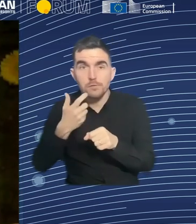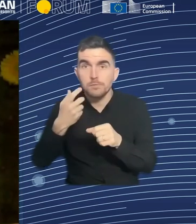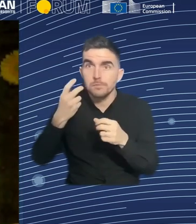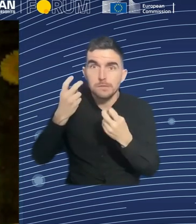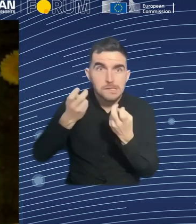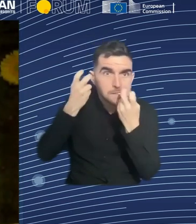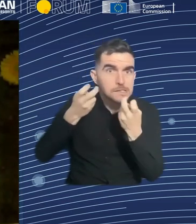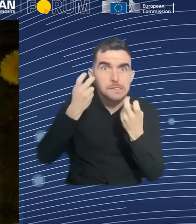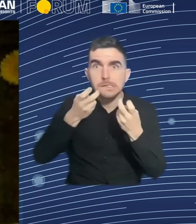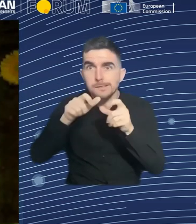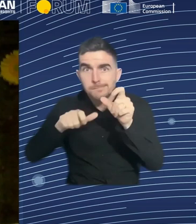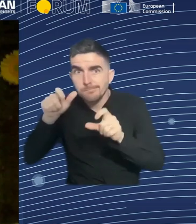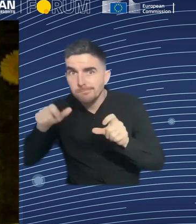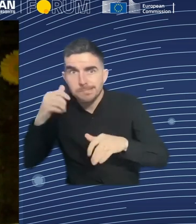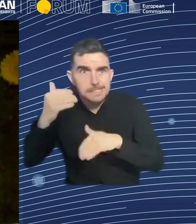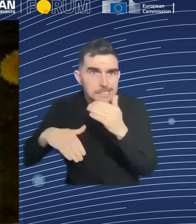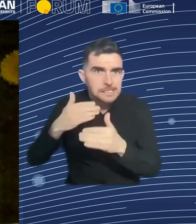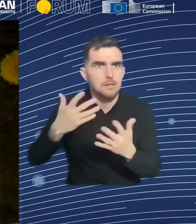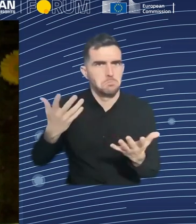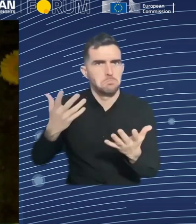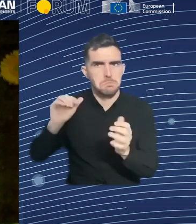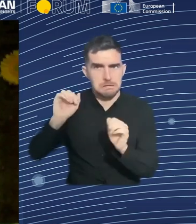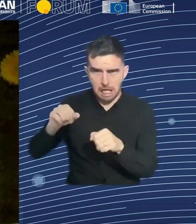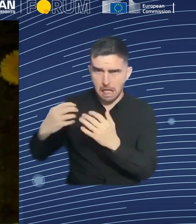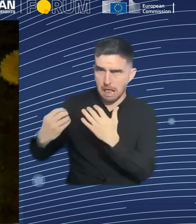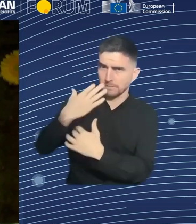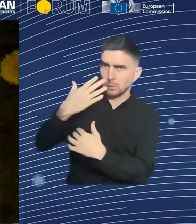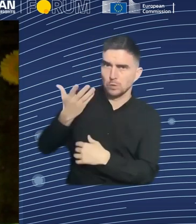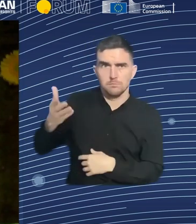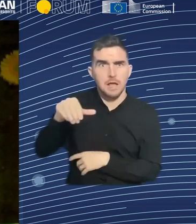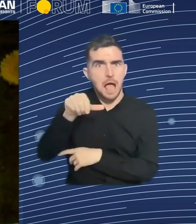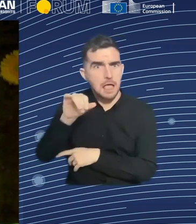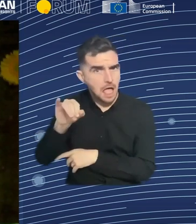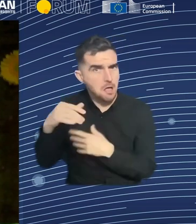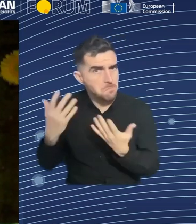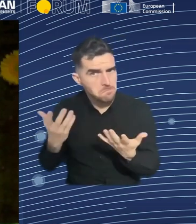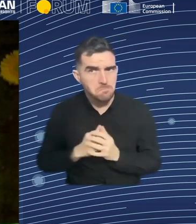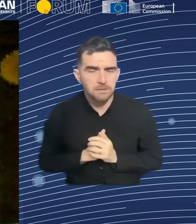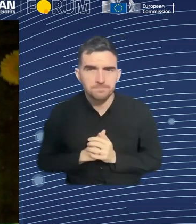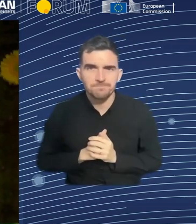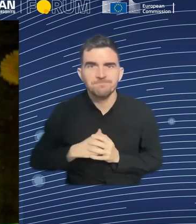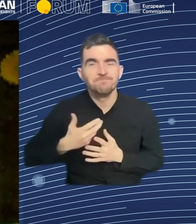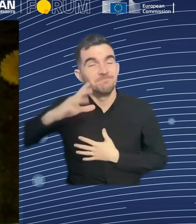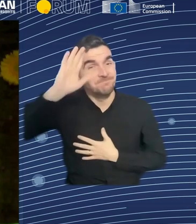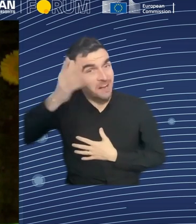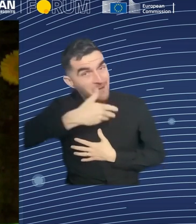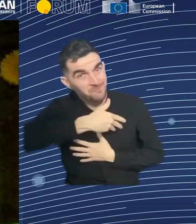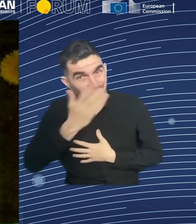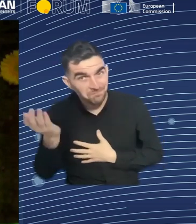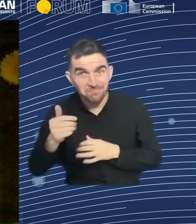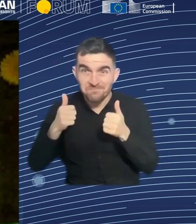Hello? Okay. Hello. Yes, good afternoon. Thank you for the invitation. Yes,